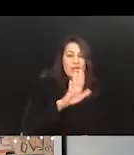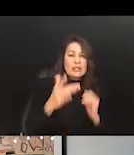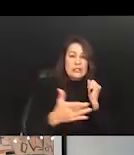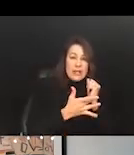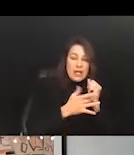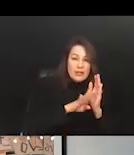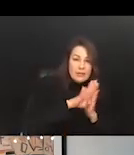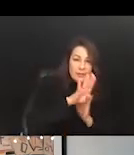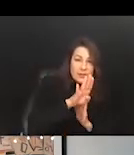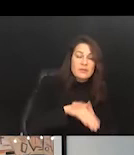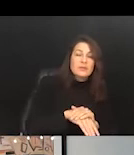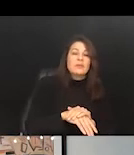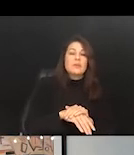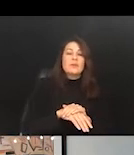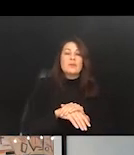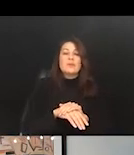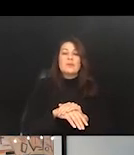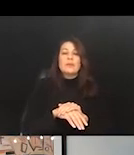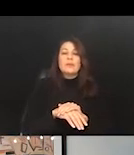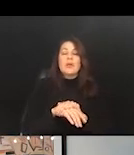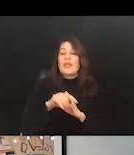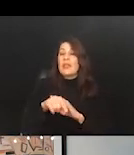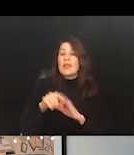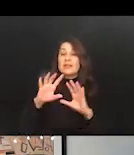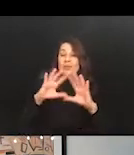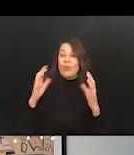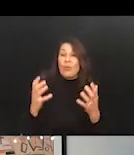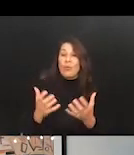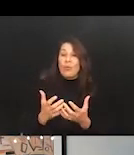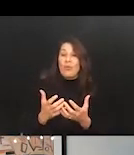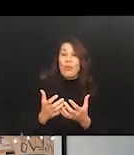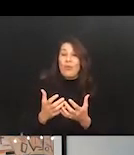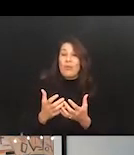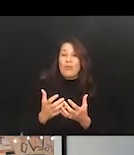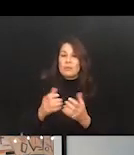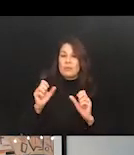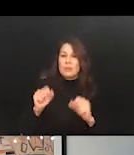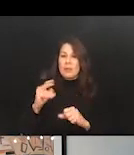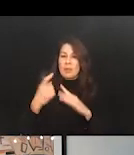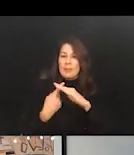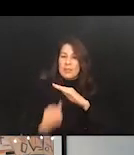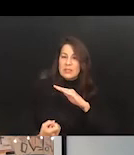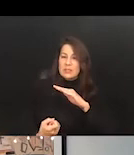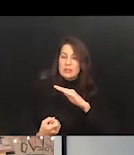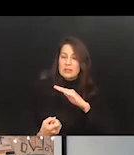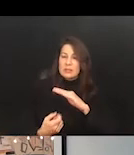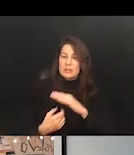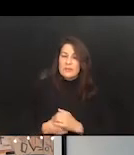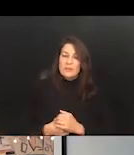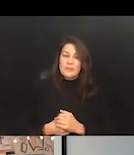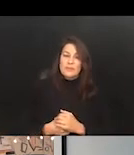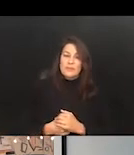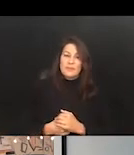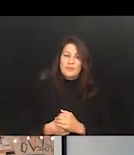side, technology purchases, this whole area may be missing. And then finally, it's back to that